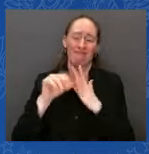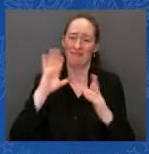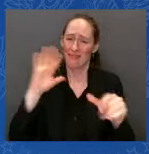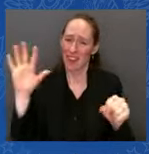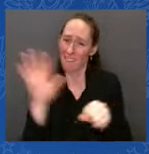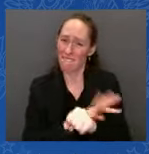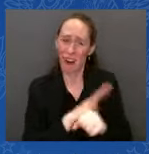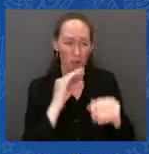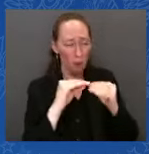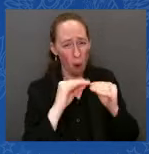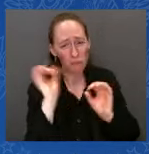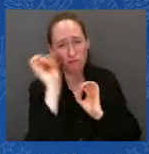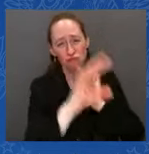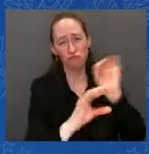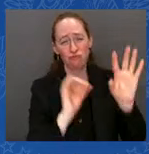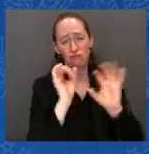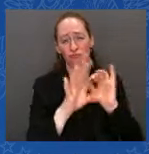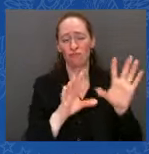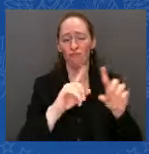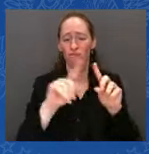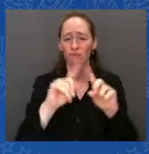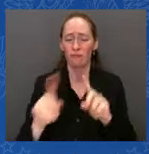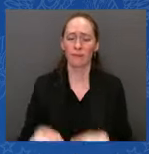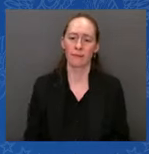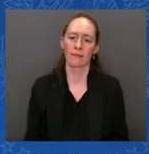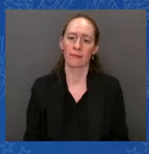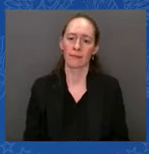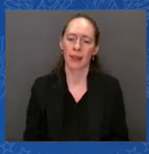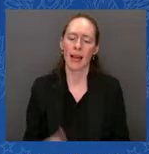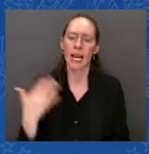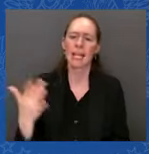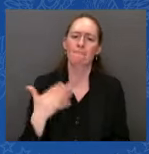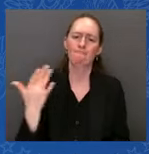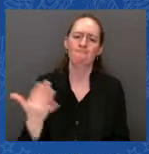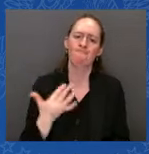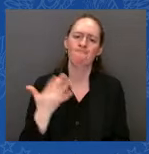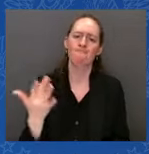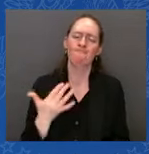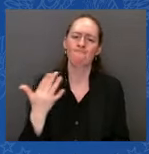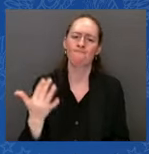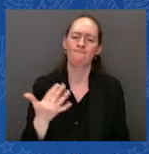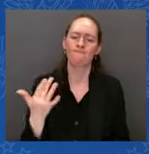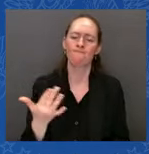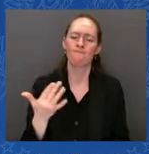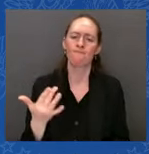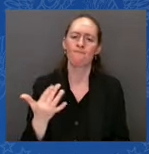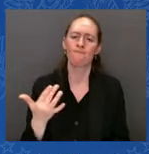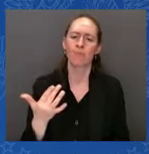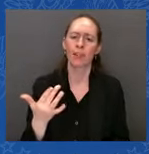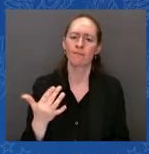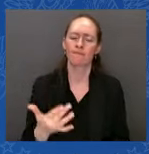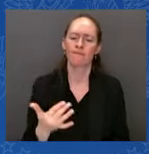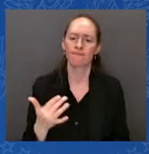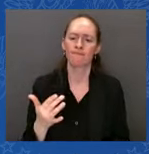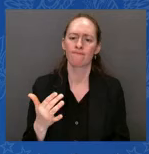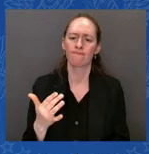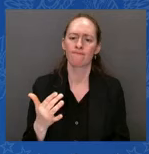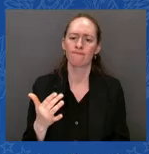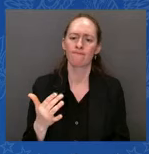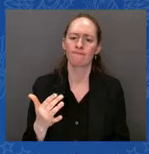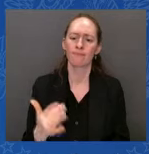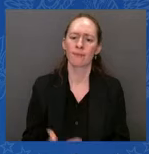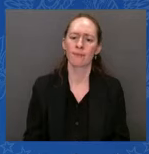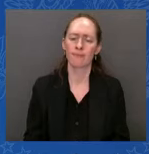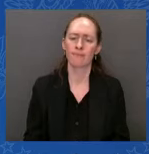And I said, I let Putin know. He thought that he was going to end up with the Findilization of Europe. Well, he's got the NATOization of